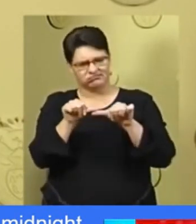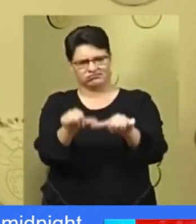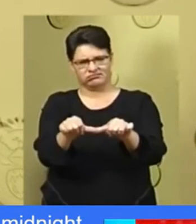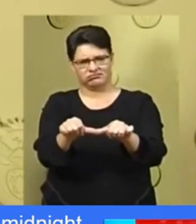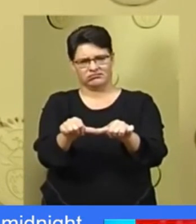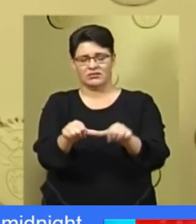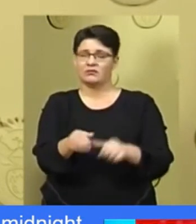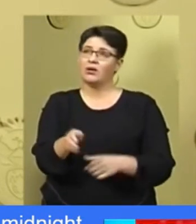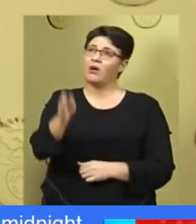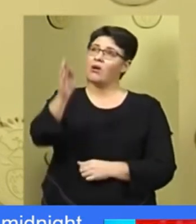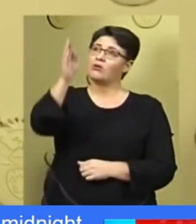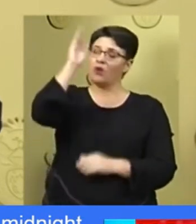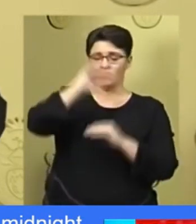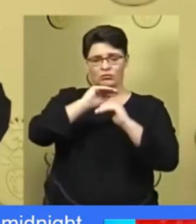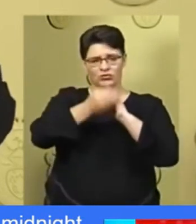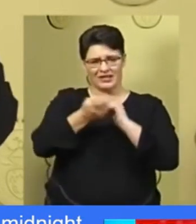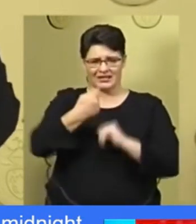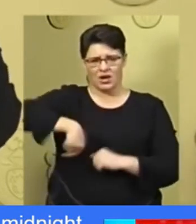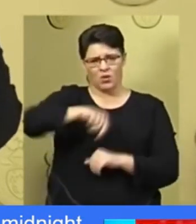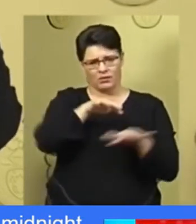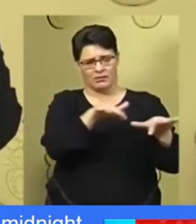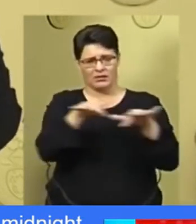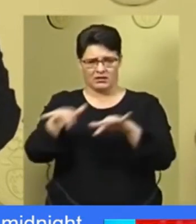May God protect our people.